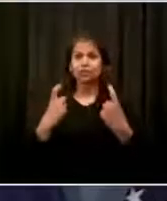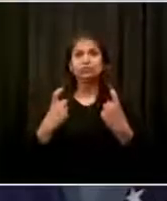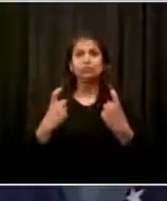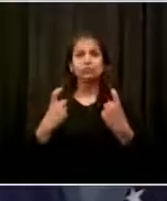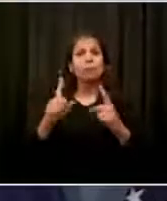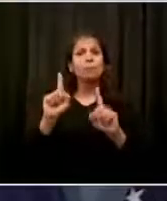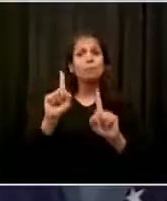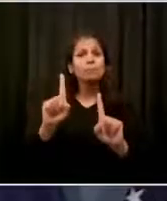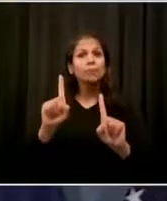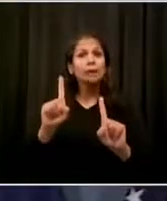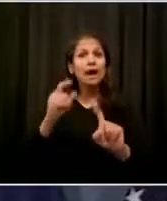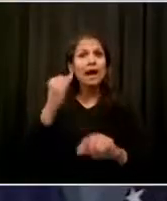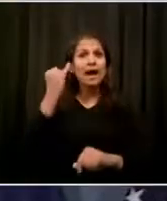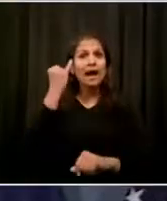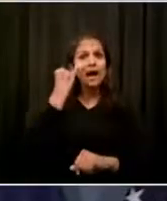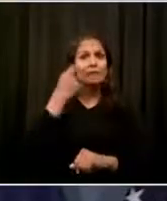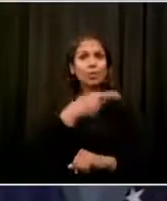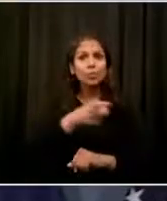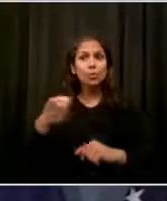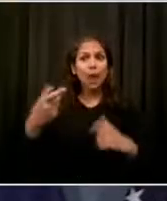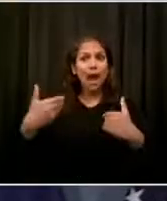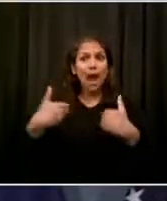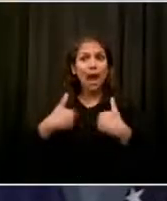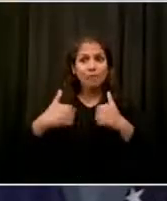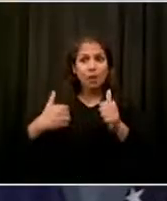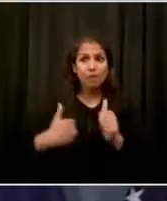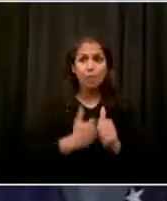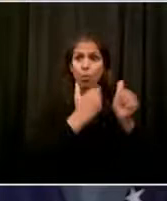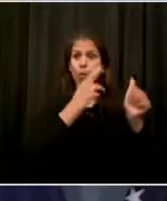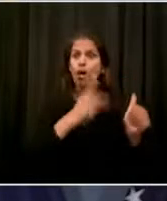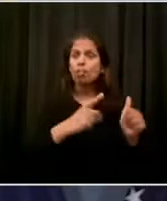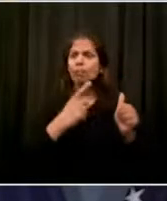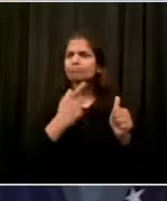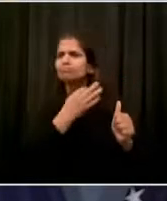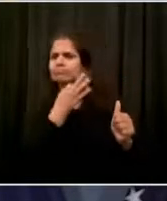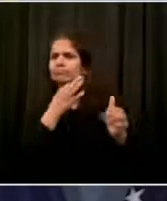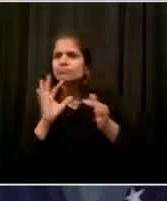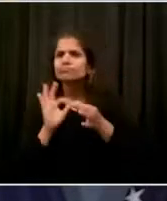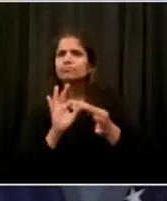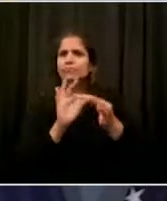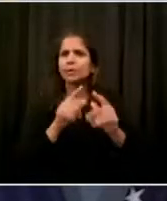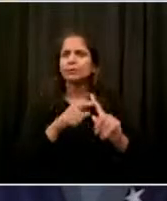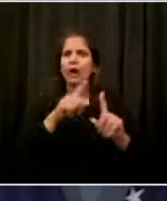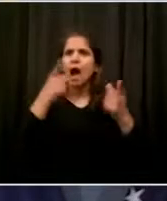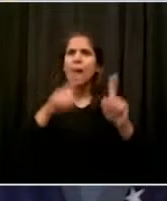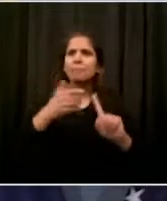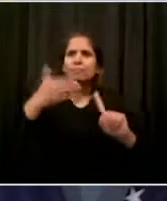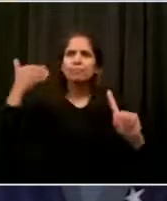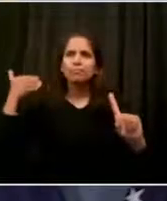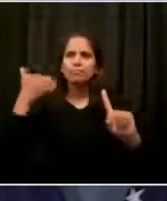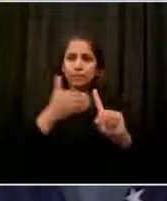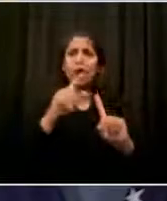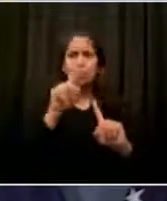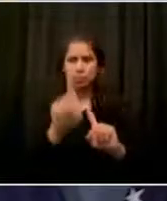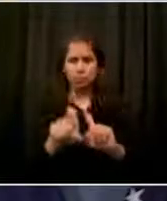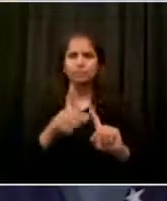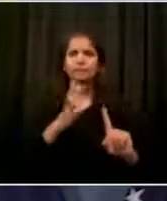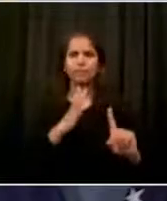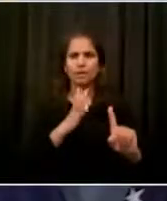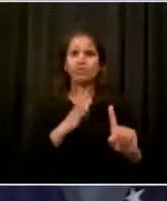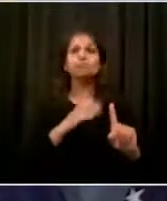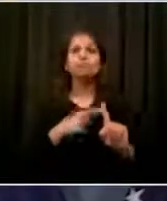-up on your first or a new question altogether. With that, I will start with Rich from WCBS 880.